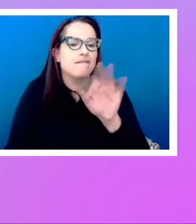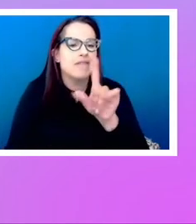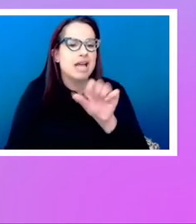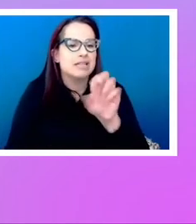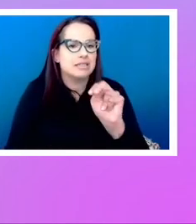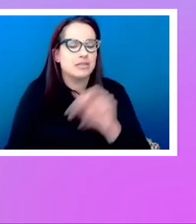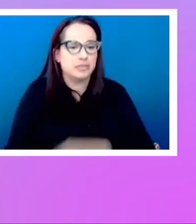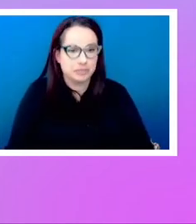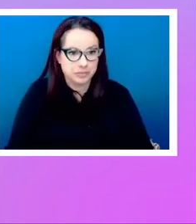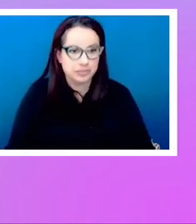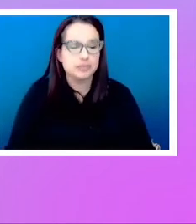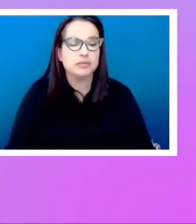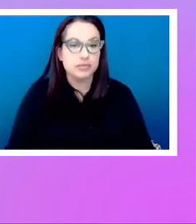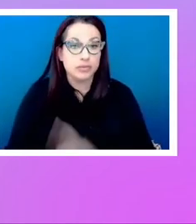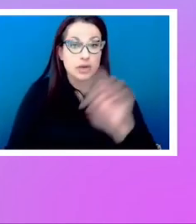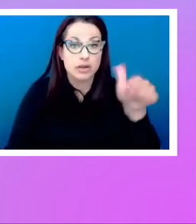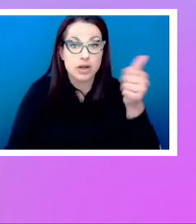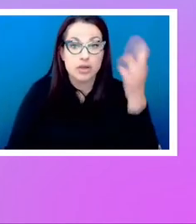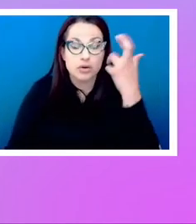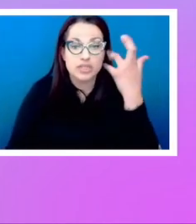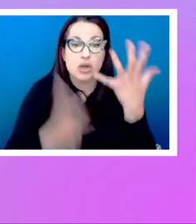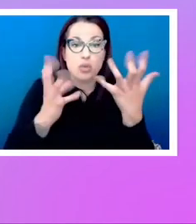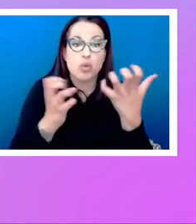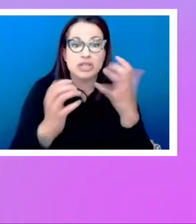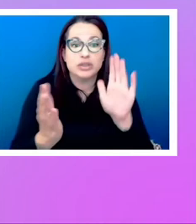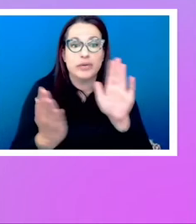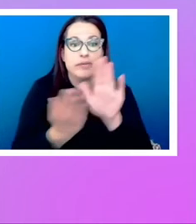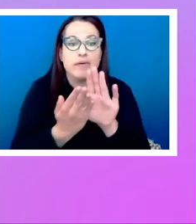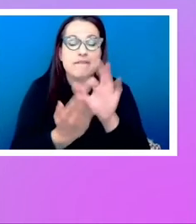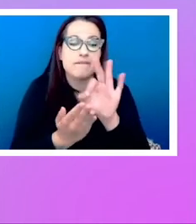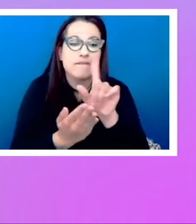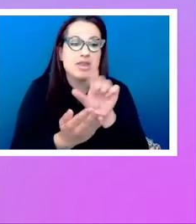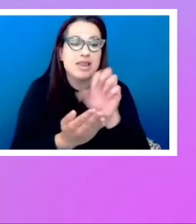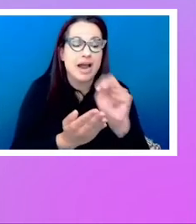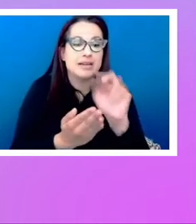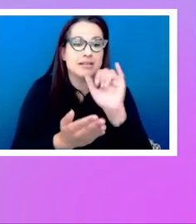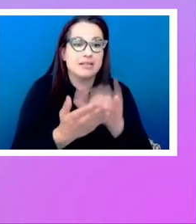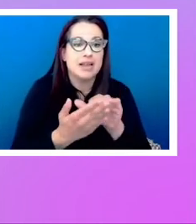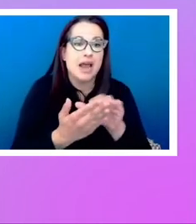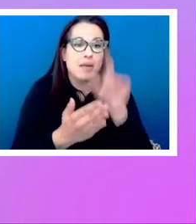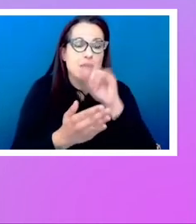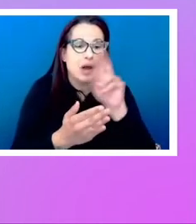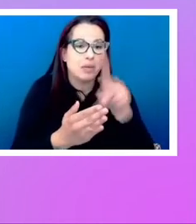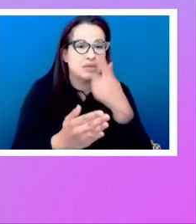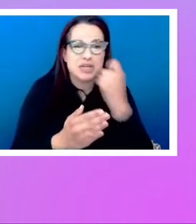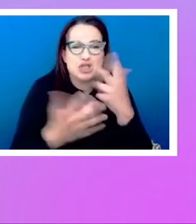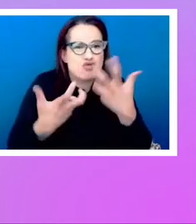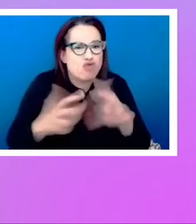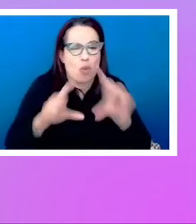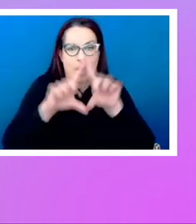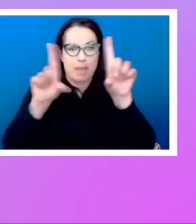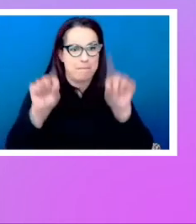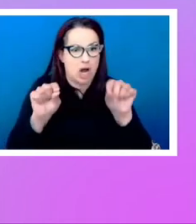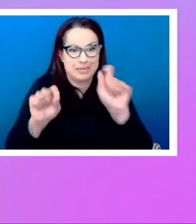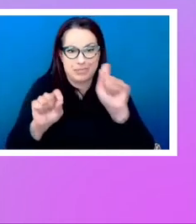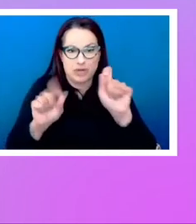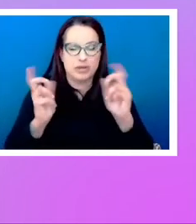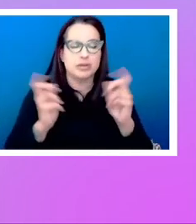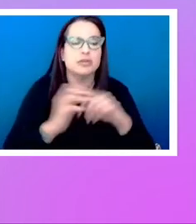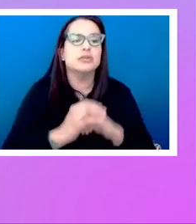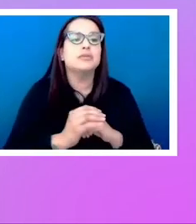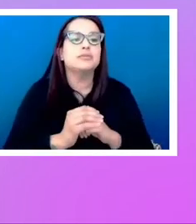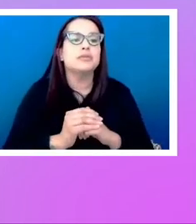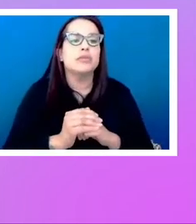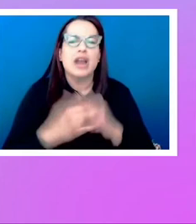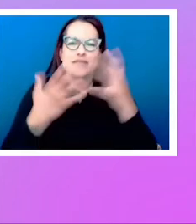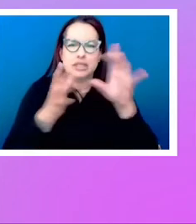Now, the other reason people want to flatten that markup is that you don't want the box at all. And this is the situation where I mentioned